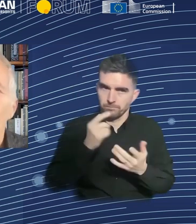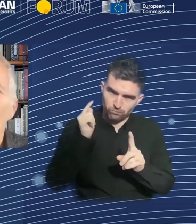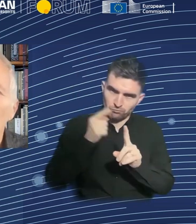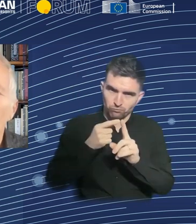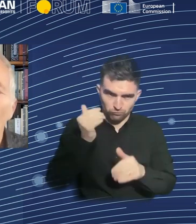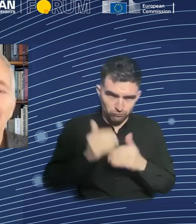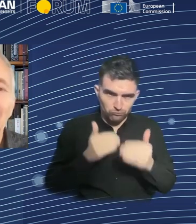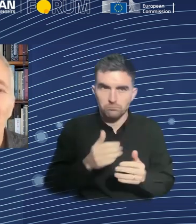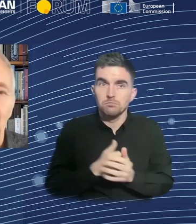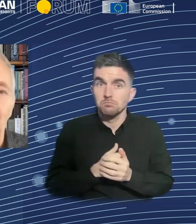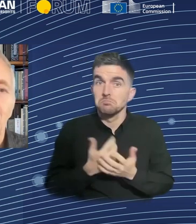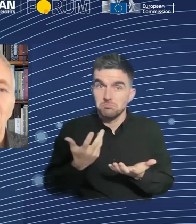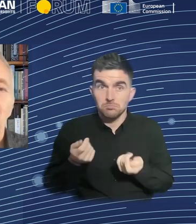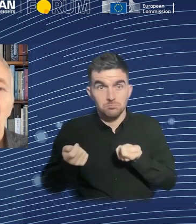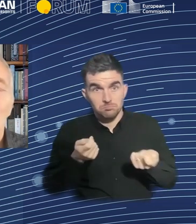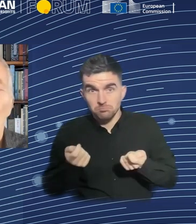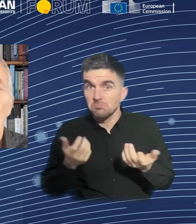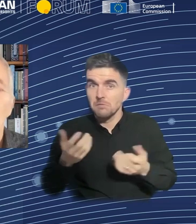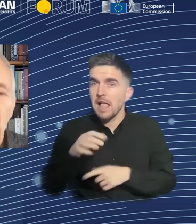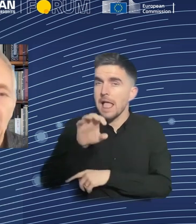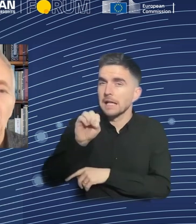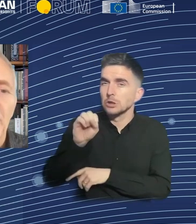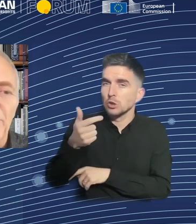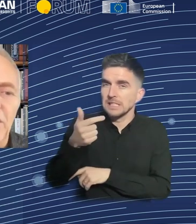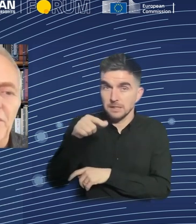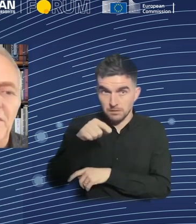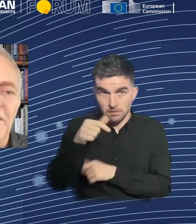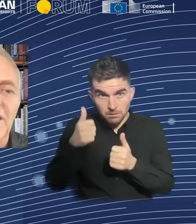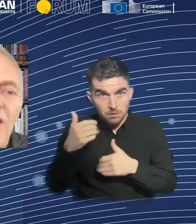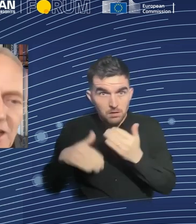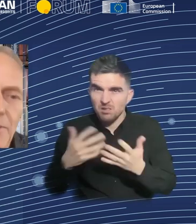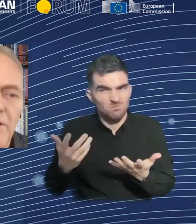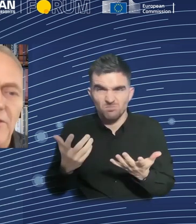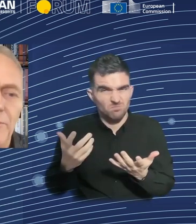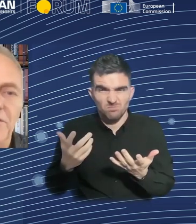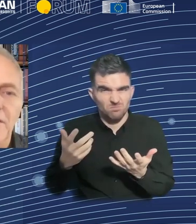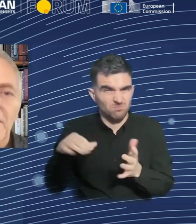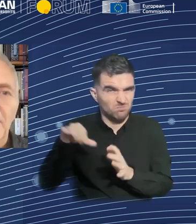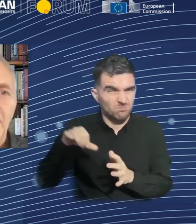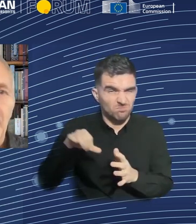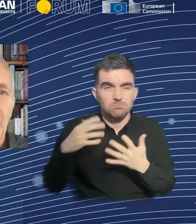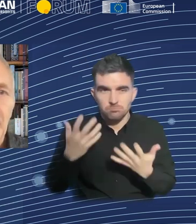objective that we have already given to the machines we have built and the economy we have built?